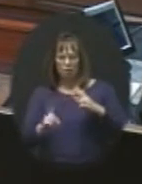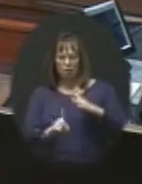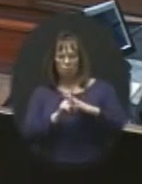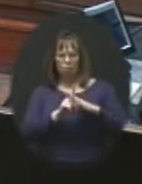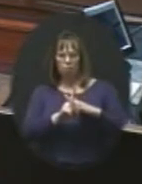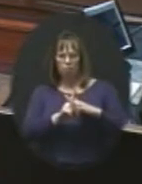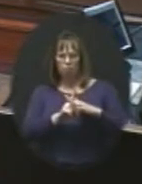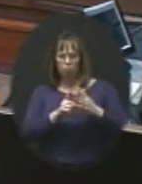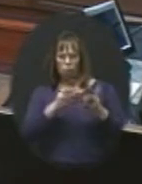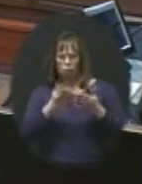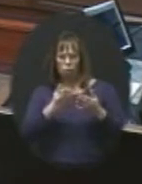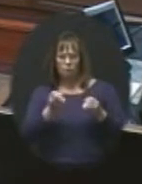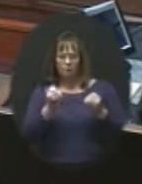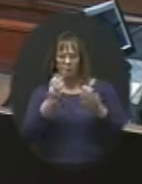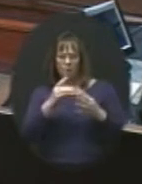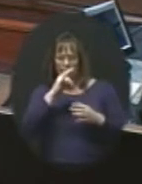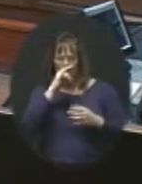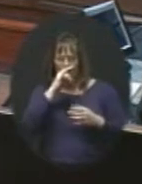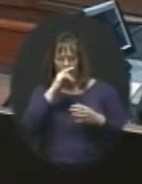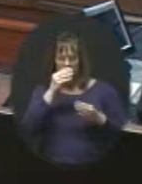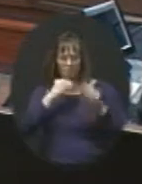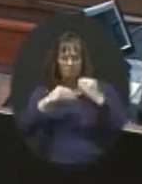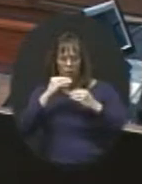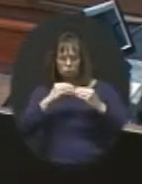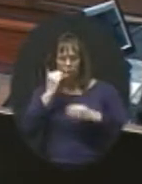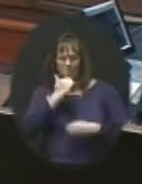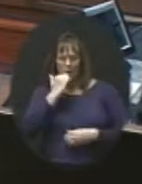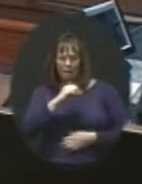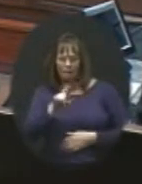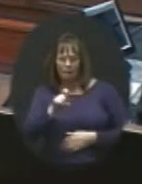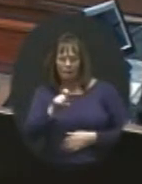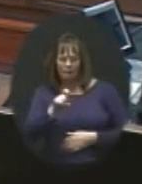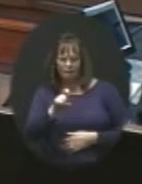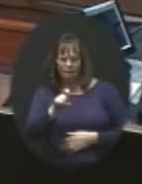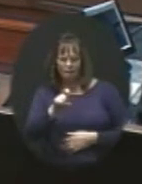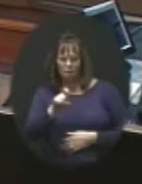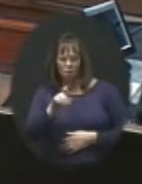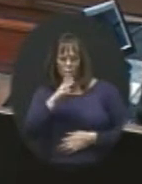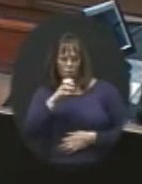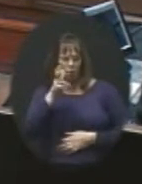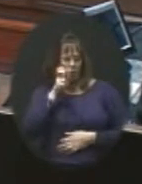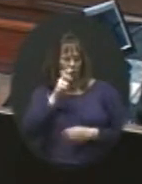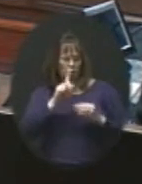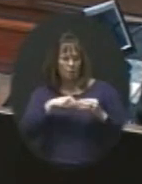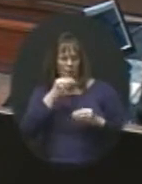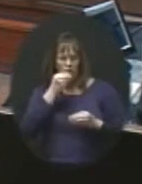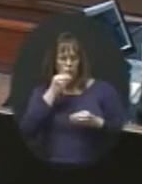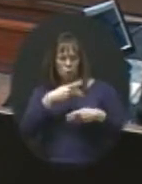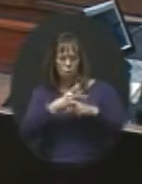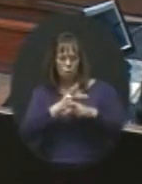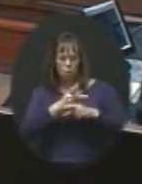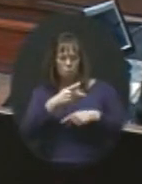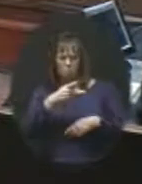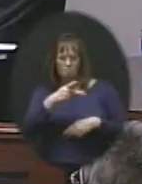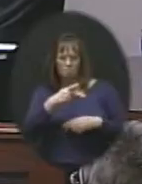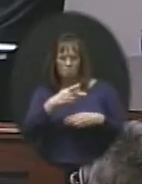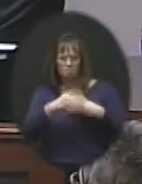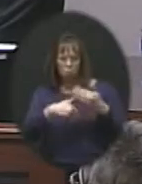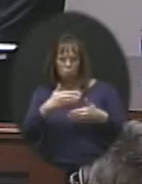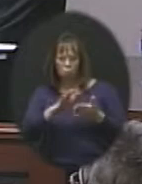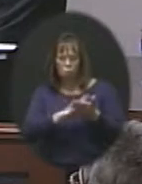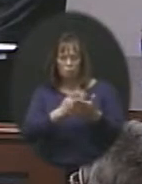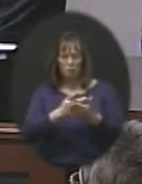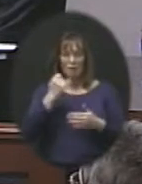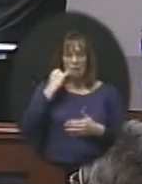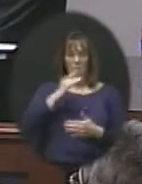how many kids want meals every day? Are we going to hear something about food production? I guess that would be the will of the